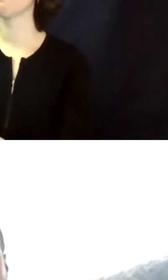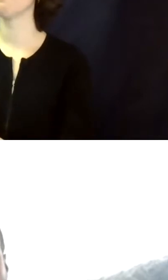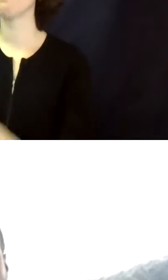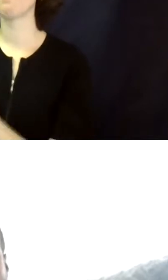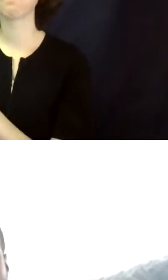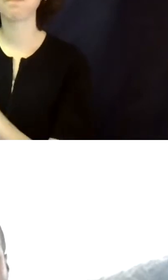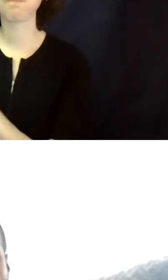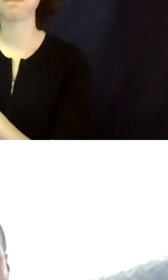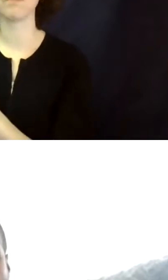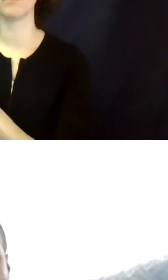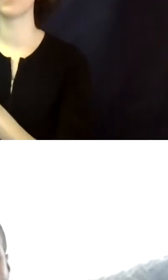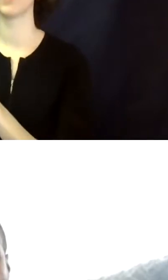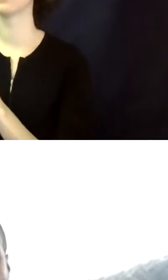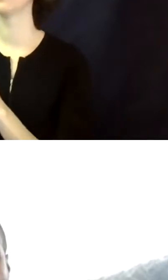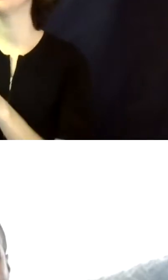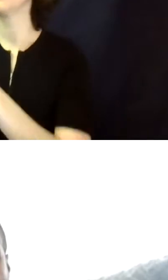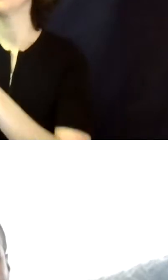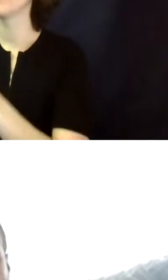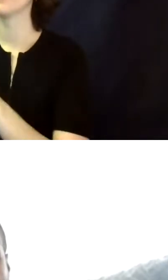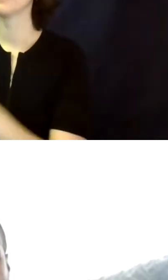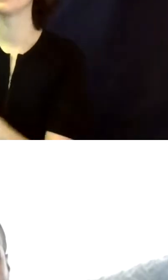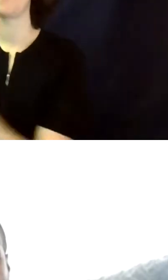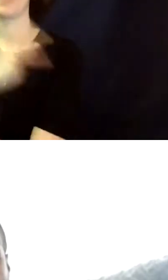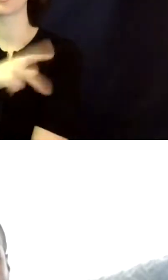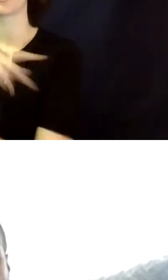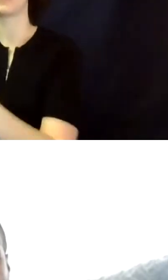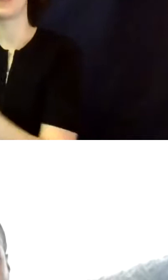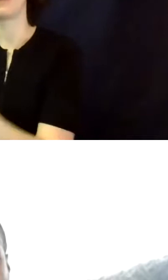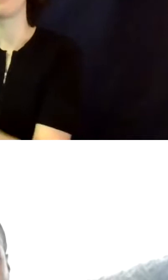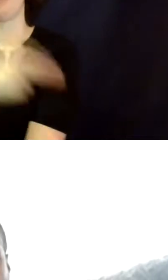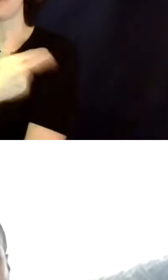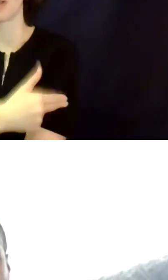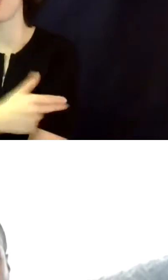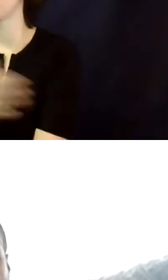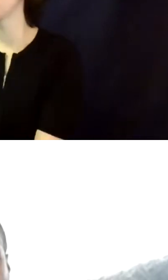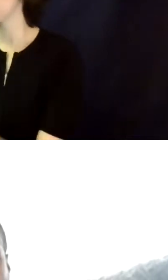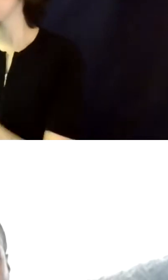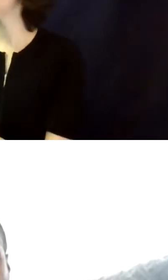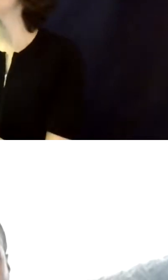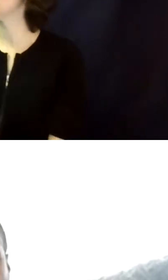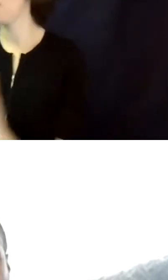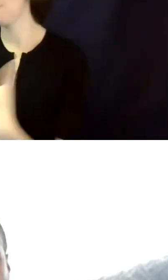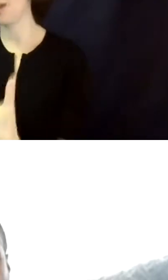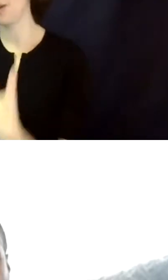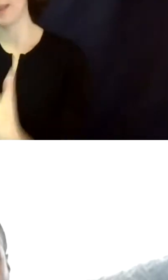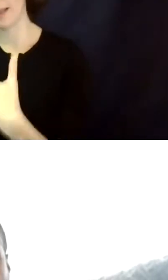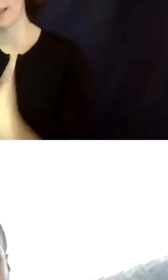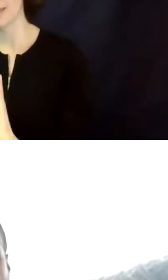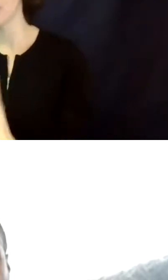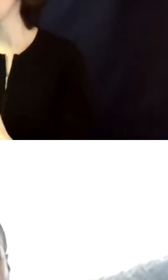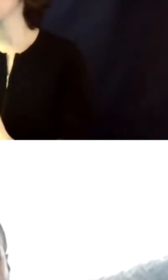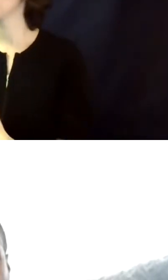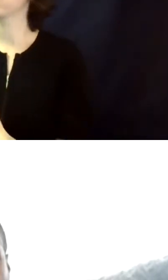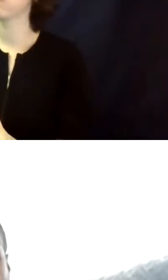inpatient stays and, and things like that when individuals with significant mental illness are, um, require, um, and may